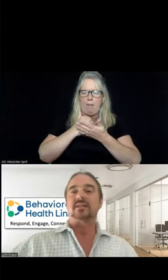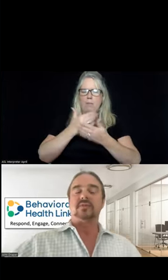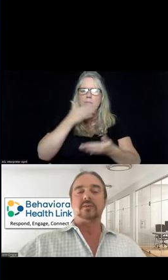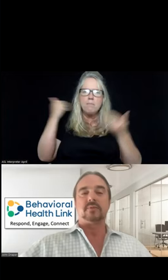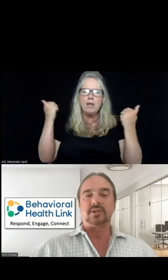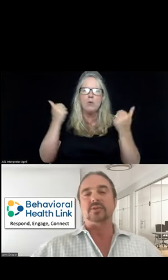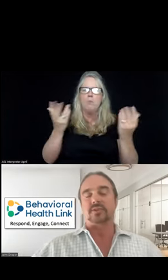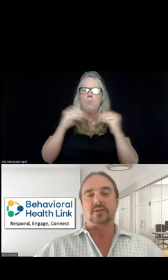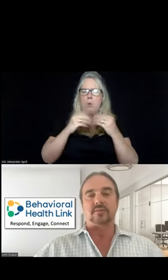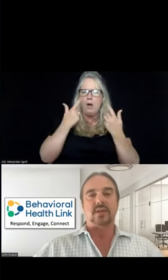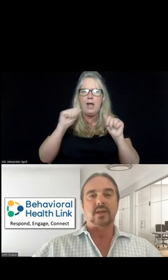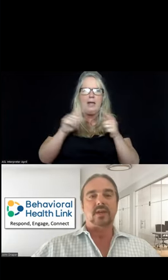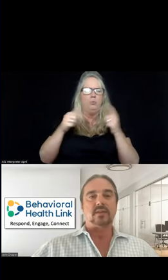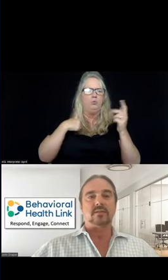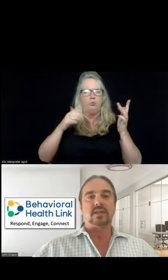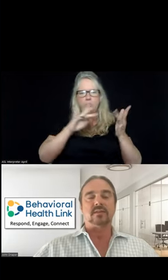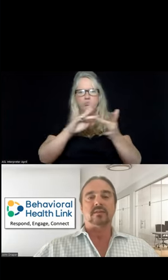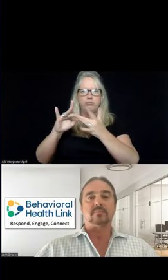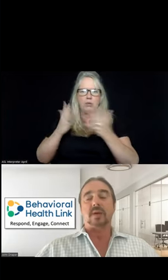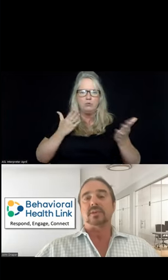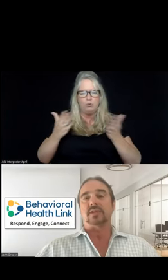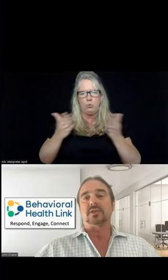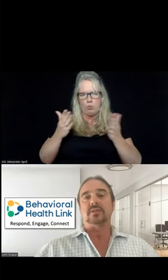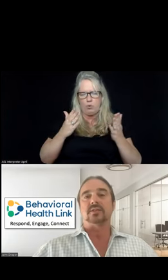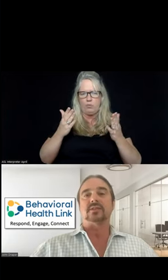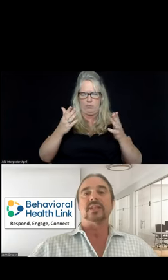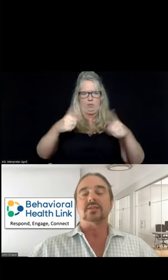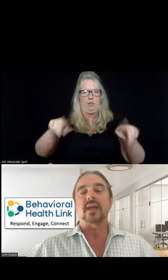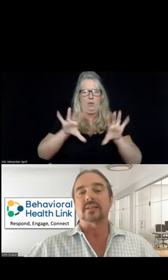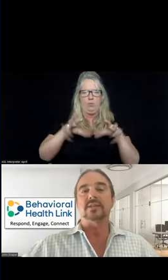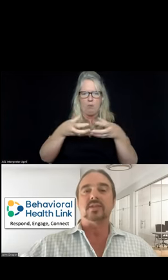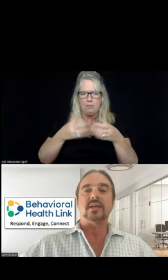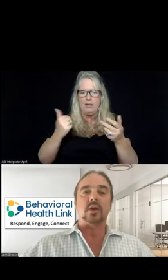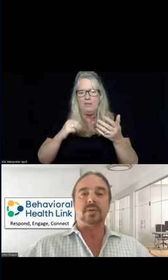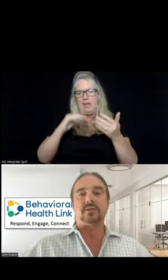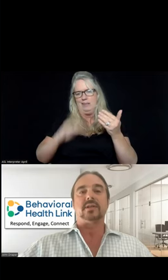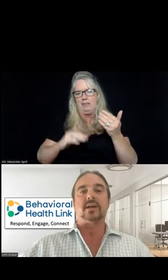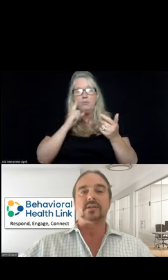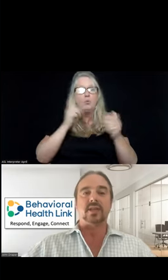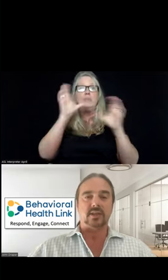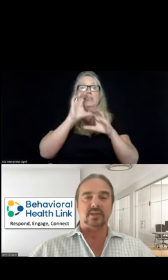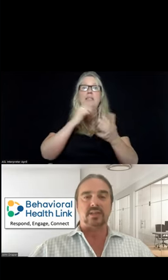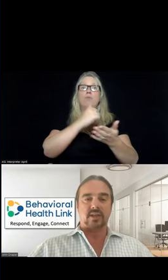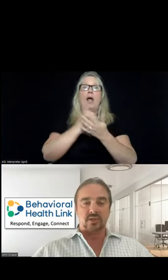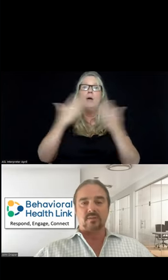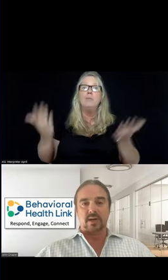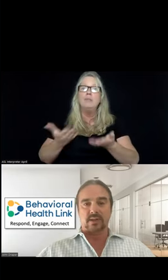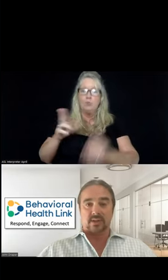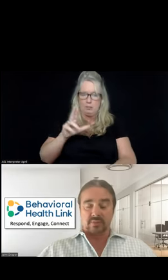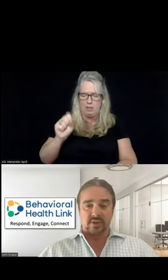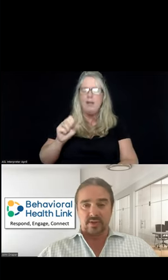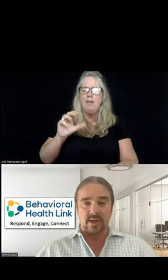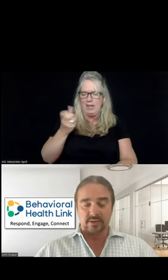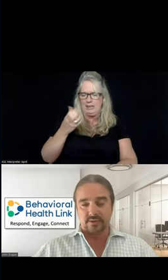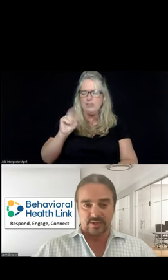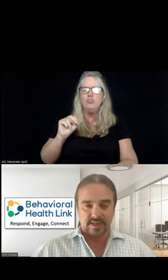more effectively reach and serve. The population that is least likely to seek help here in the United States, that's Asian American